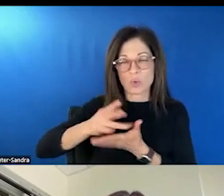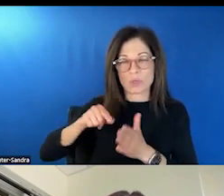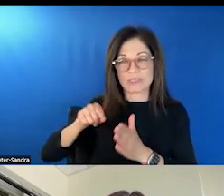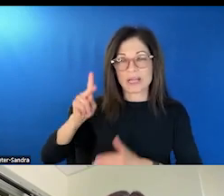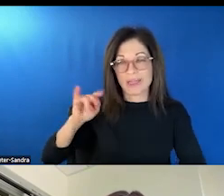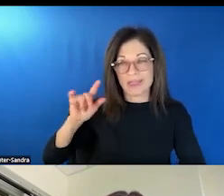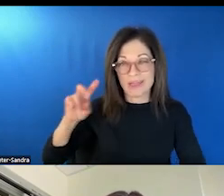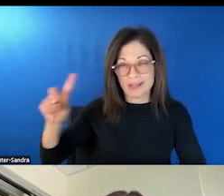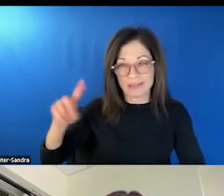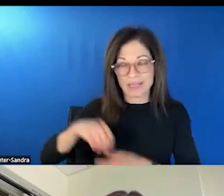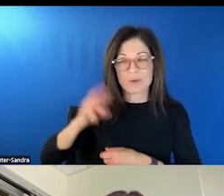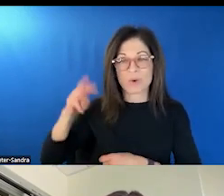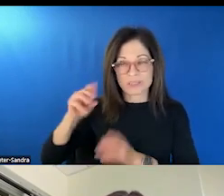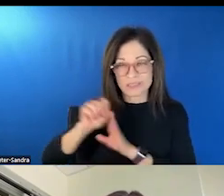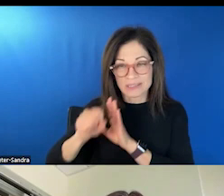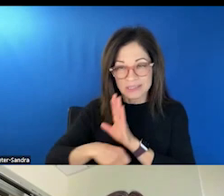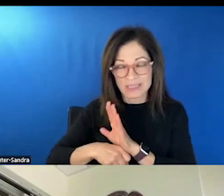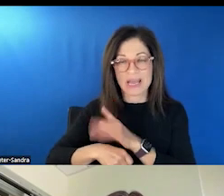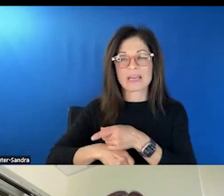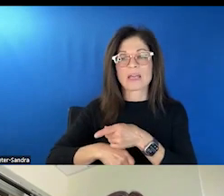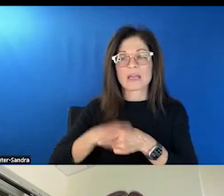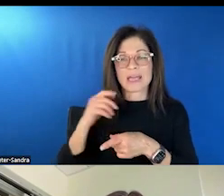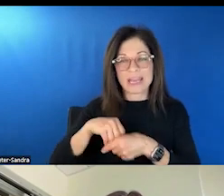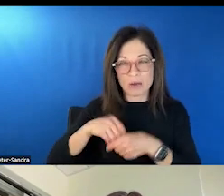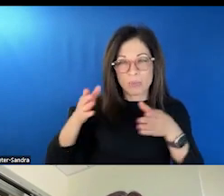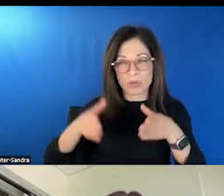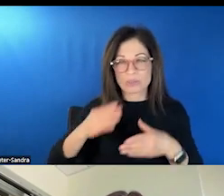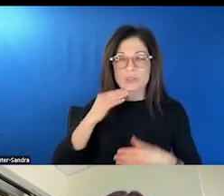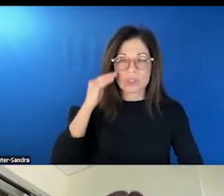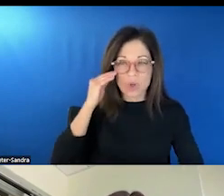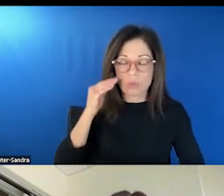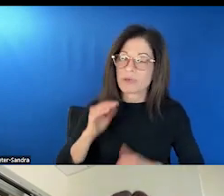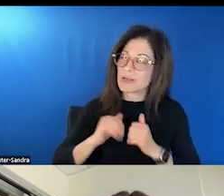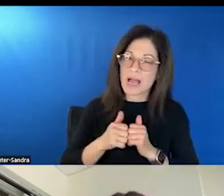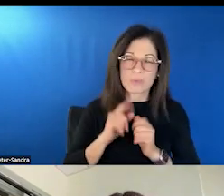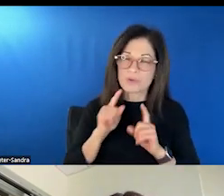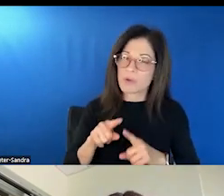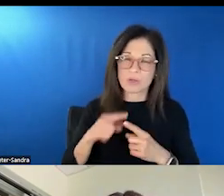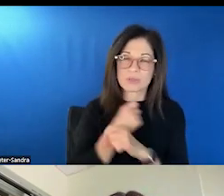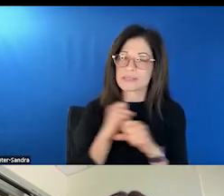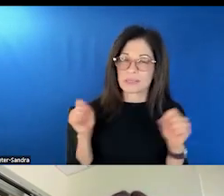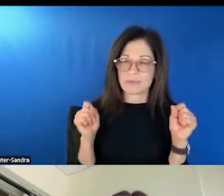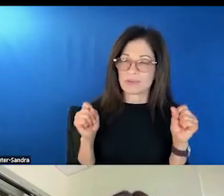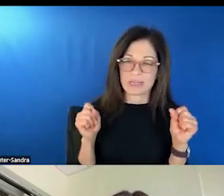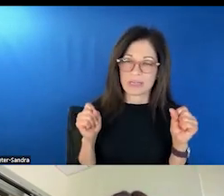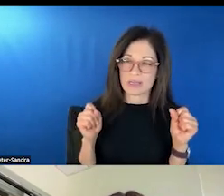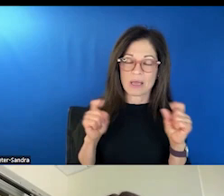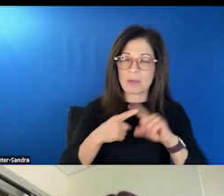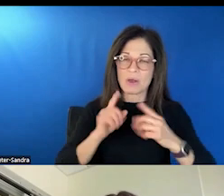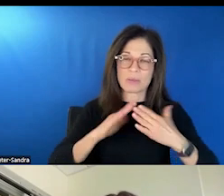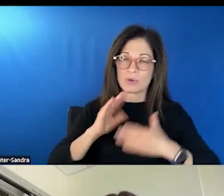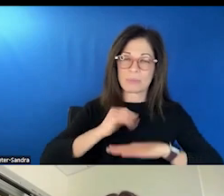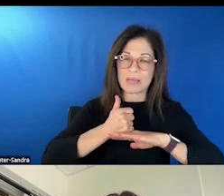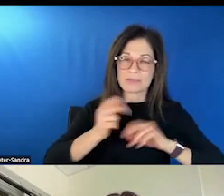community mental health person in an individual's home. How do we respond to the safety of community-based people